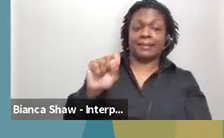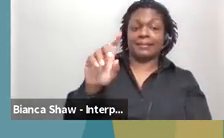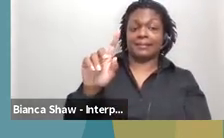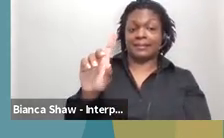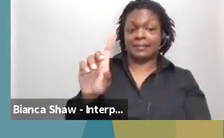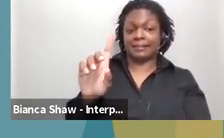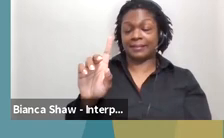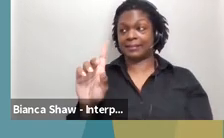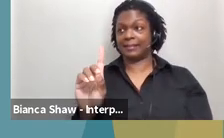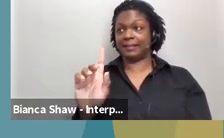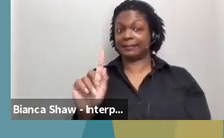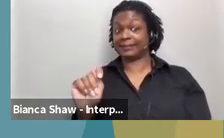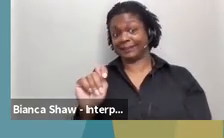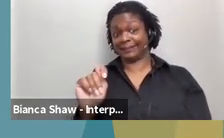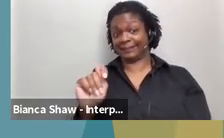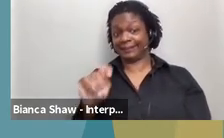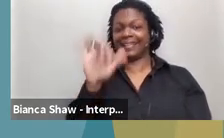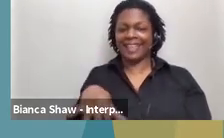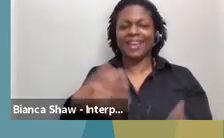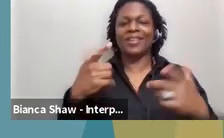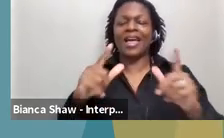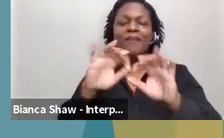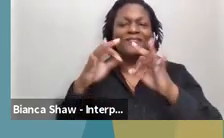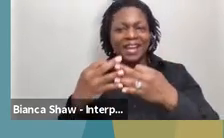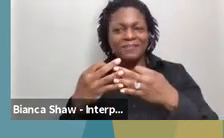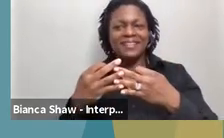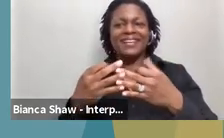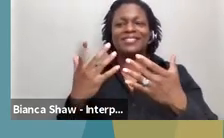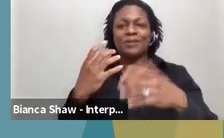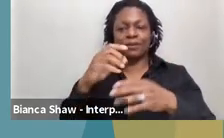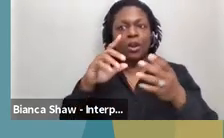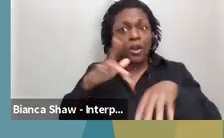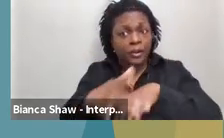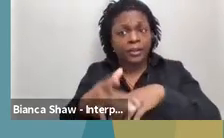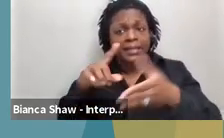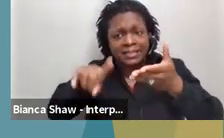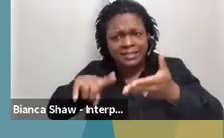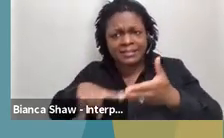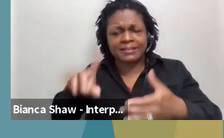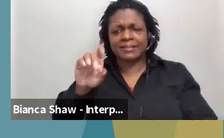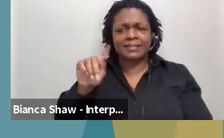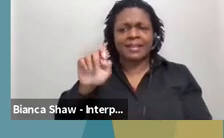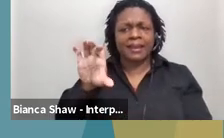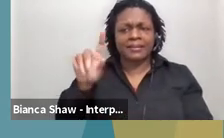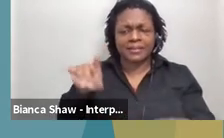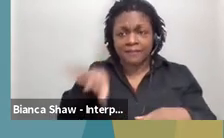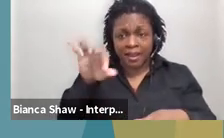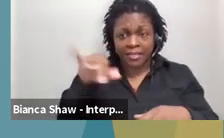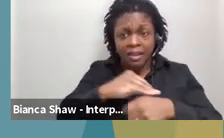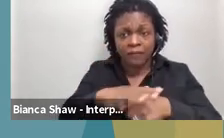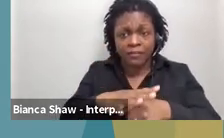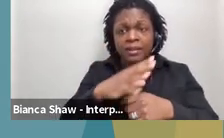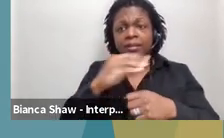in-home personal care services. We've made modifications in Medicaid to our home health authorizations and our